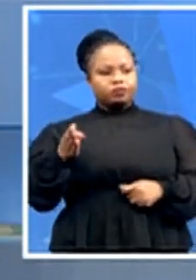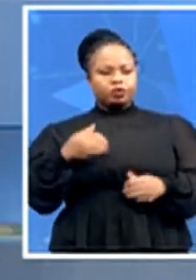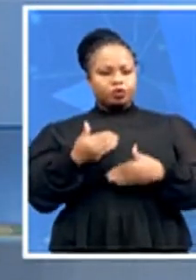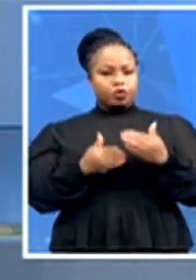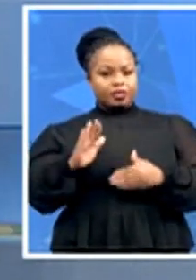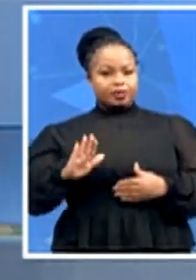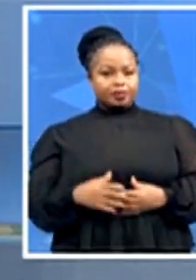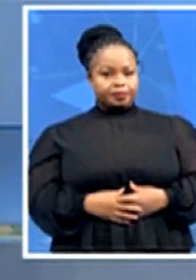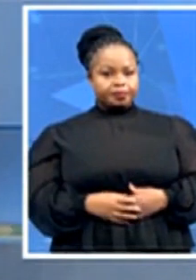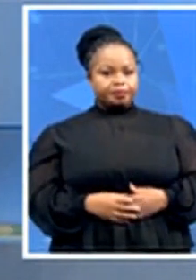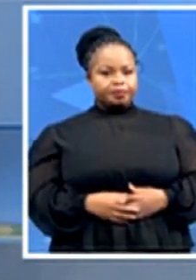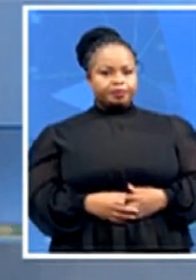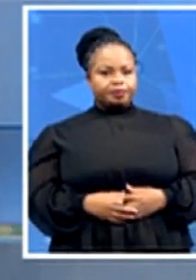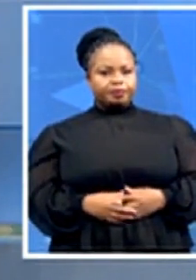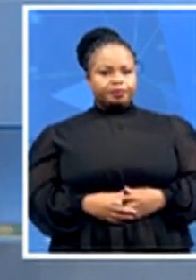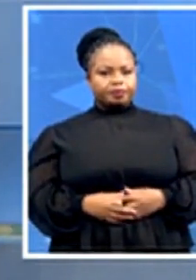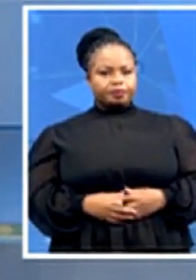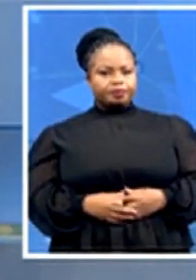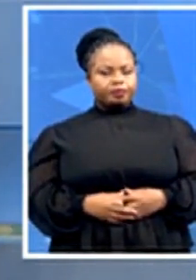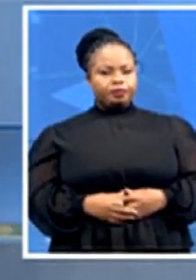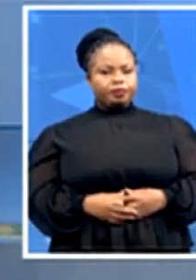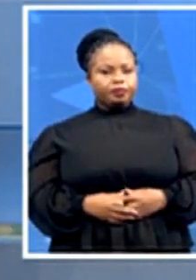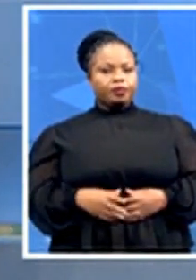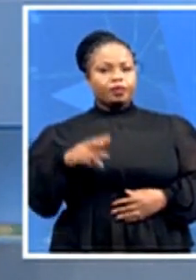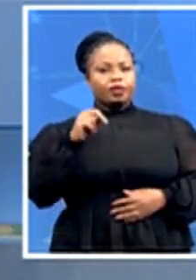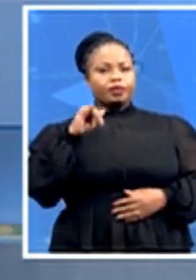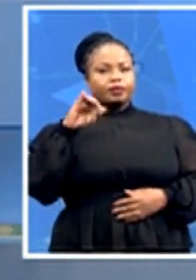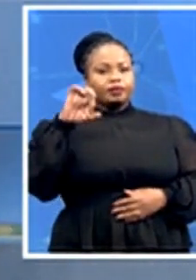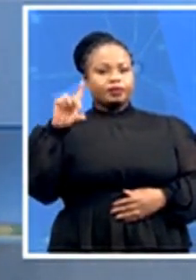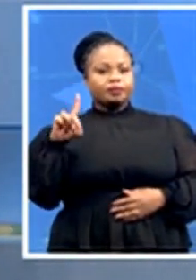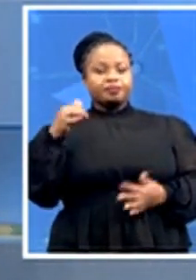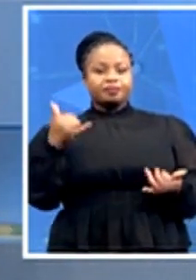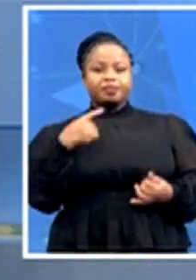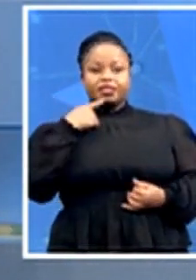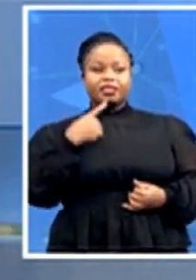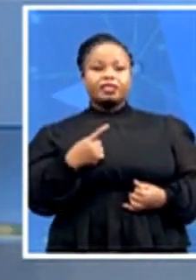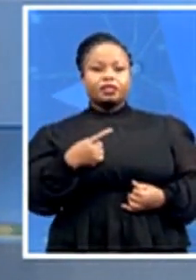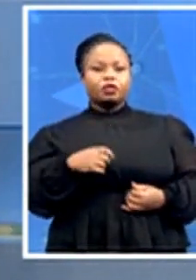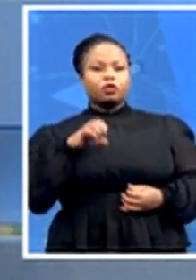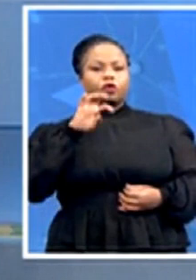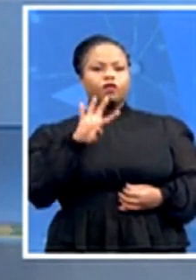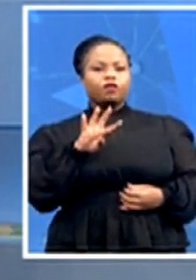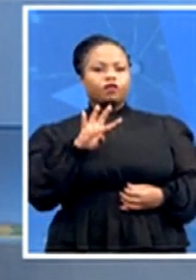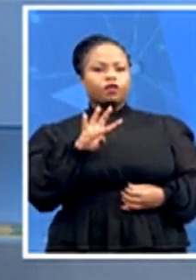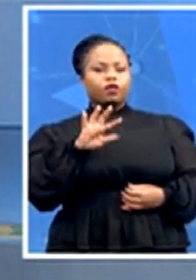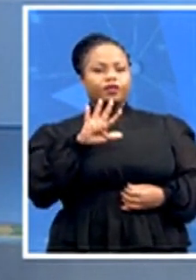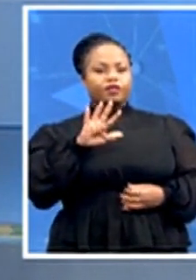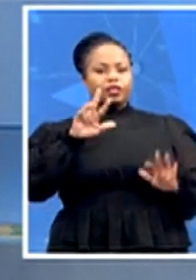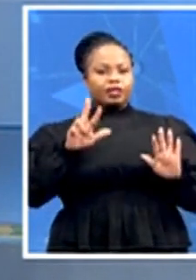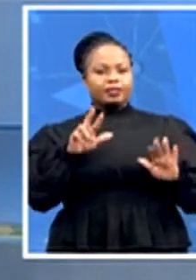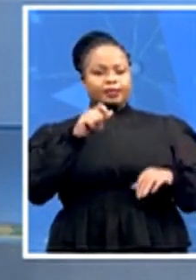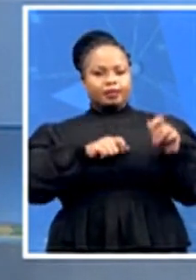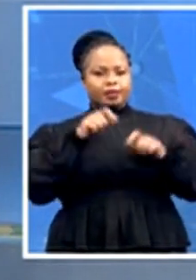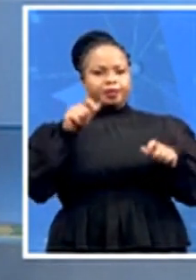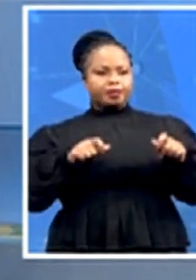The National Institute for communicable disease says 458 people have died in the latest reporting period,